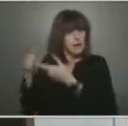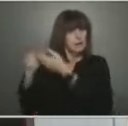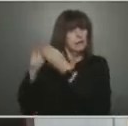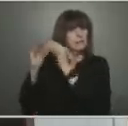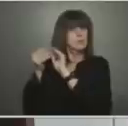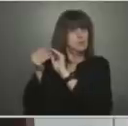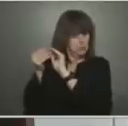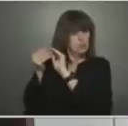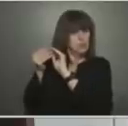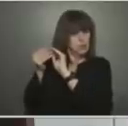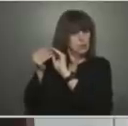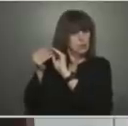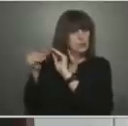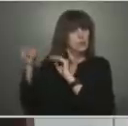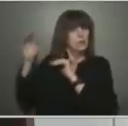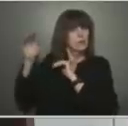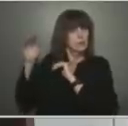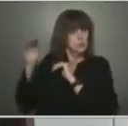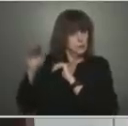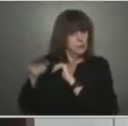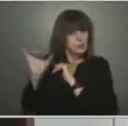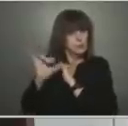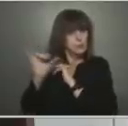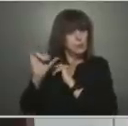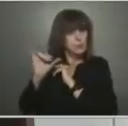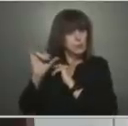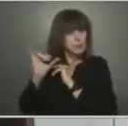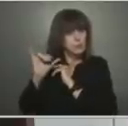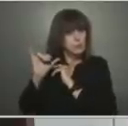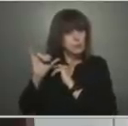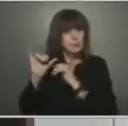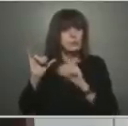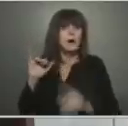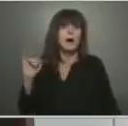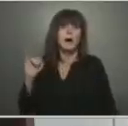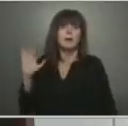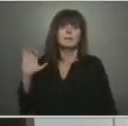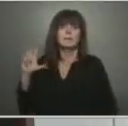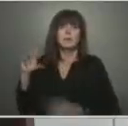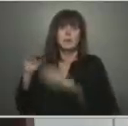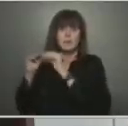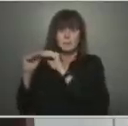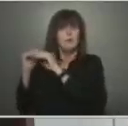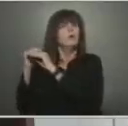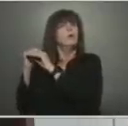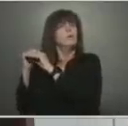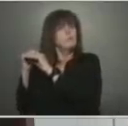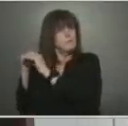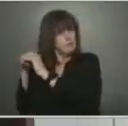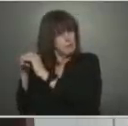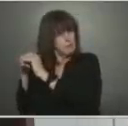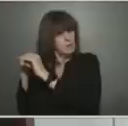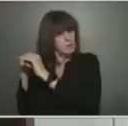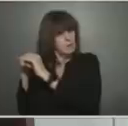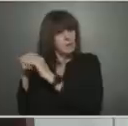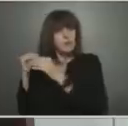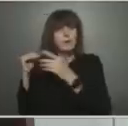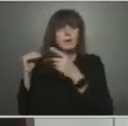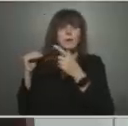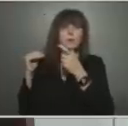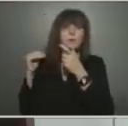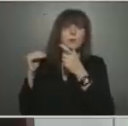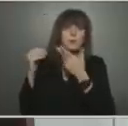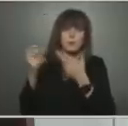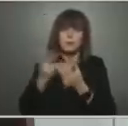admitted to hospital. The ICU numbers are stable. The number of individuals requiring ventilation, sadly, it's going up a